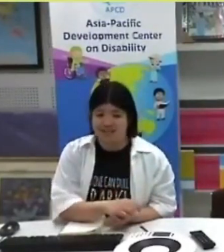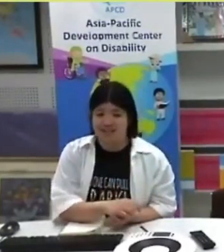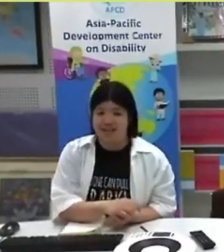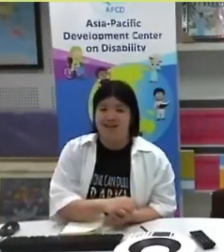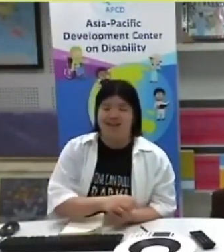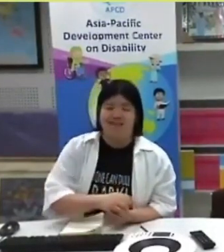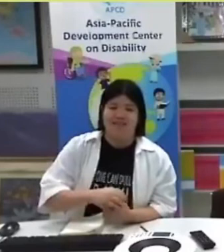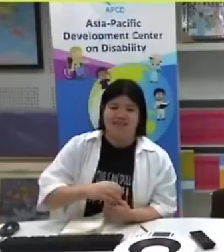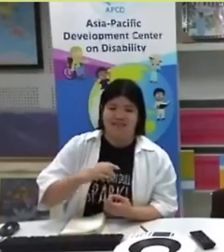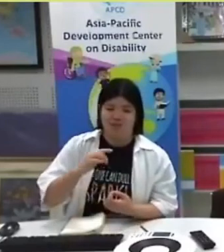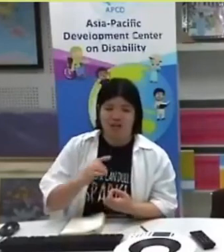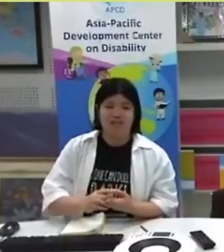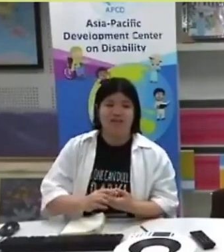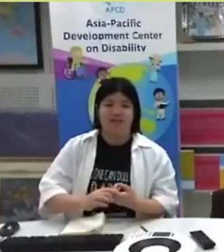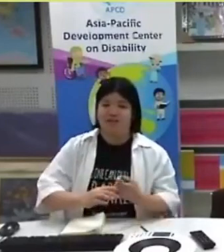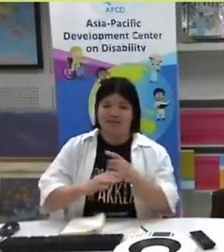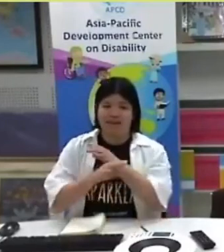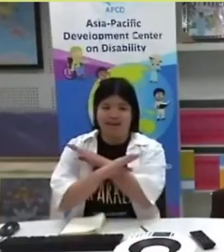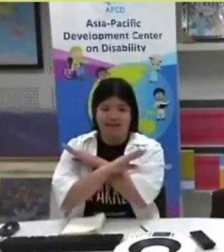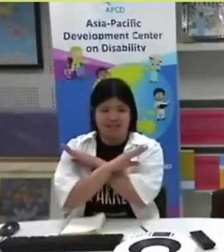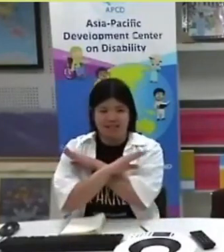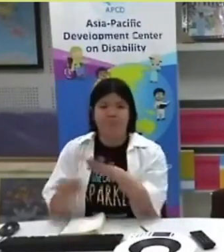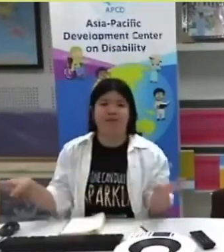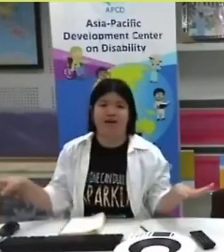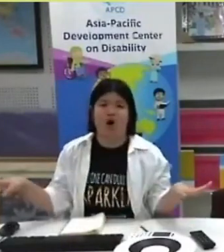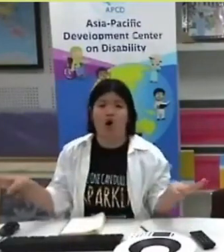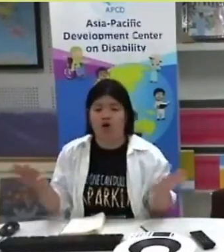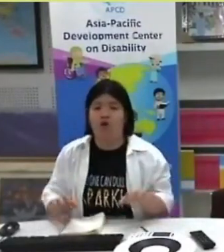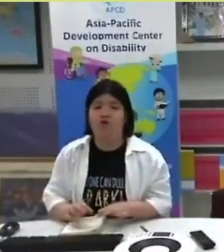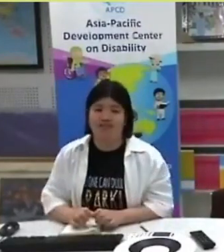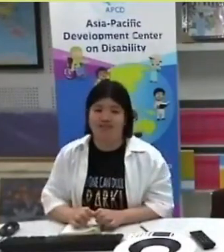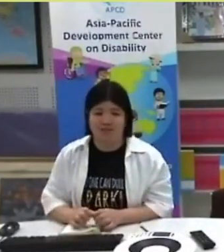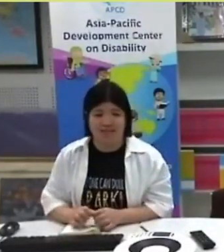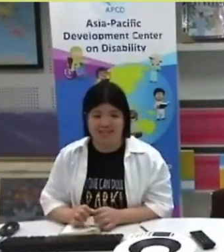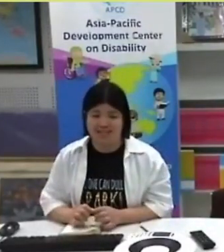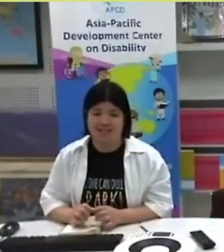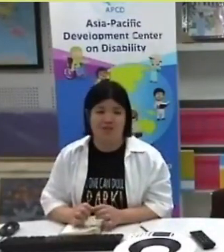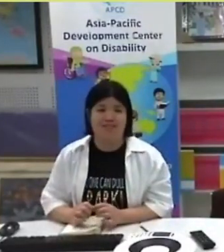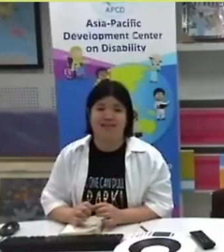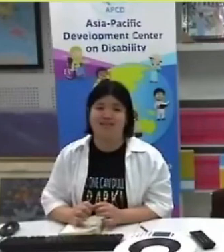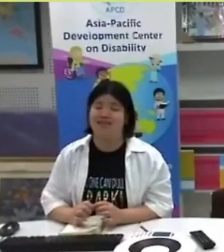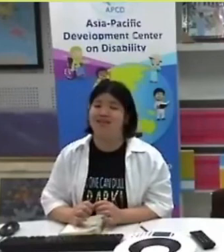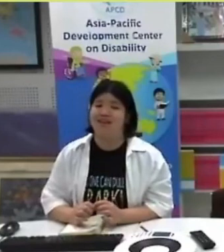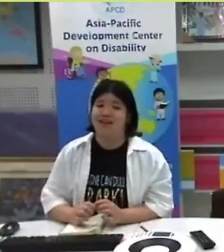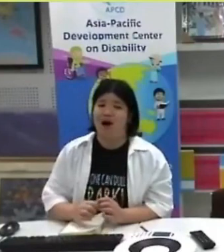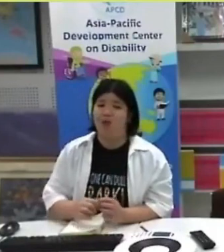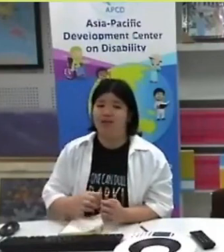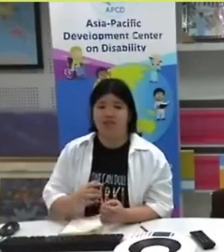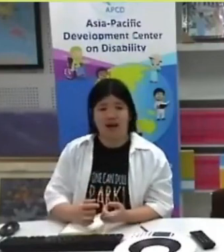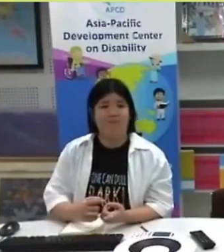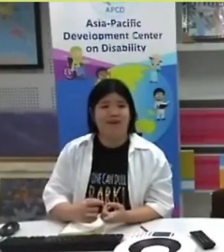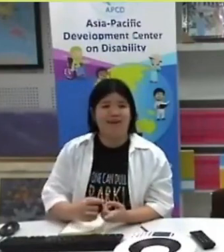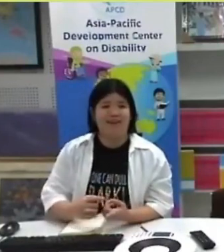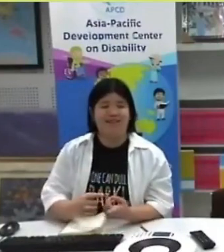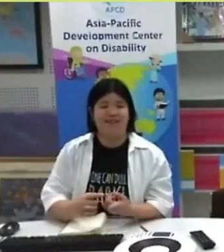sectors, which they separate all over the society, not just our